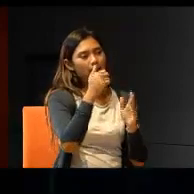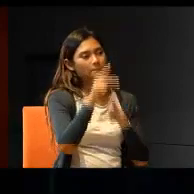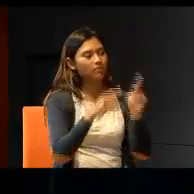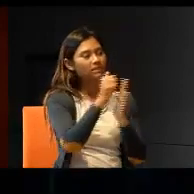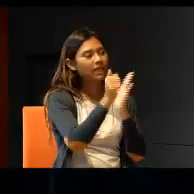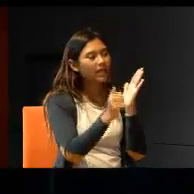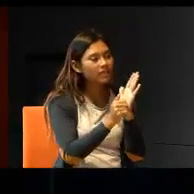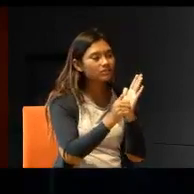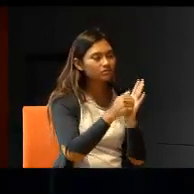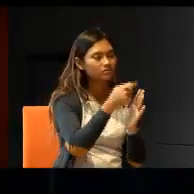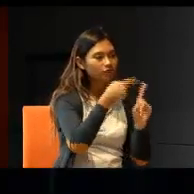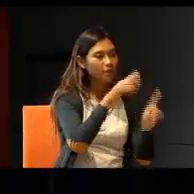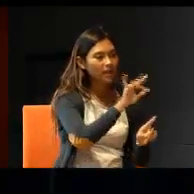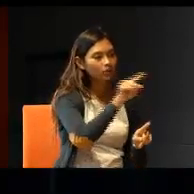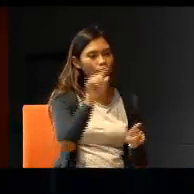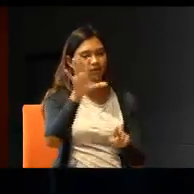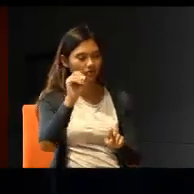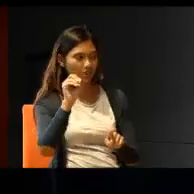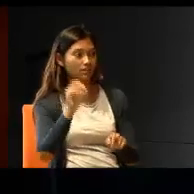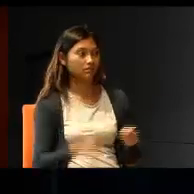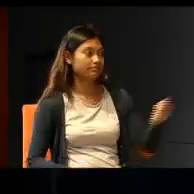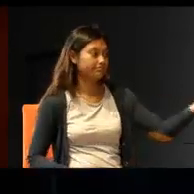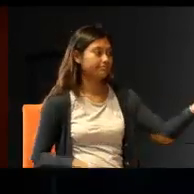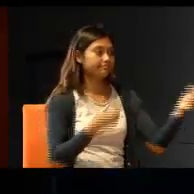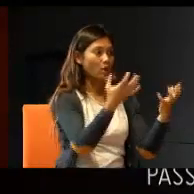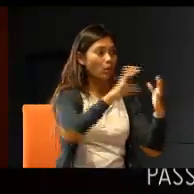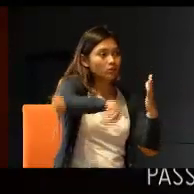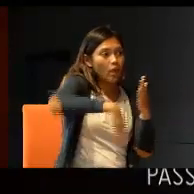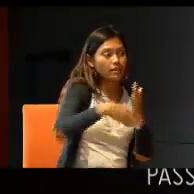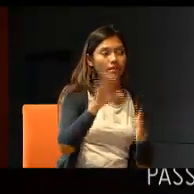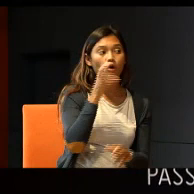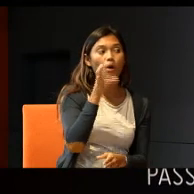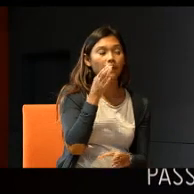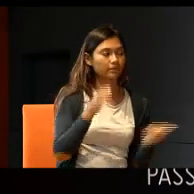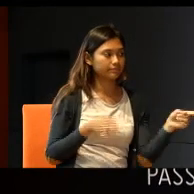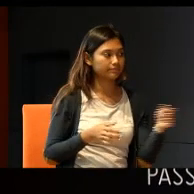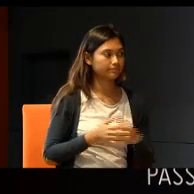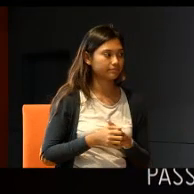come and attend such classes. If I may add a comment to that,